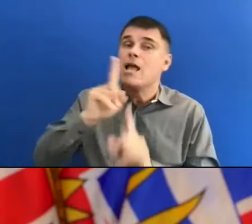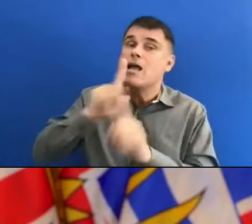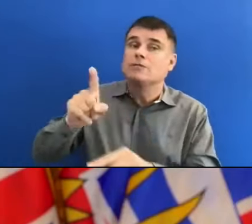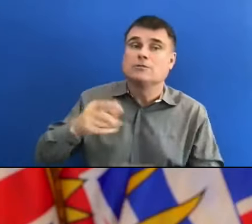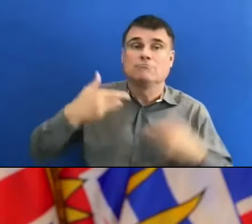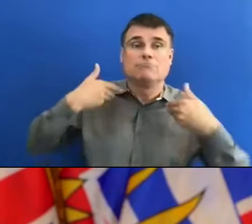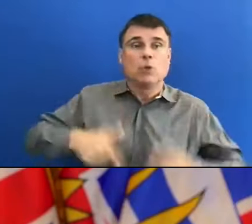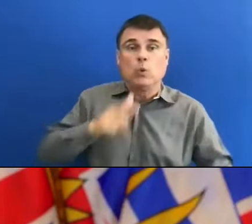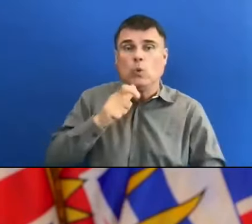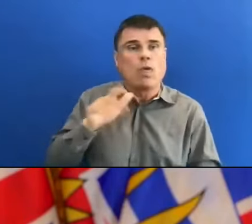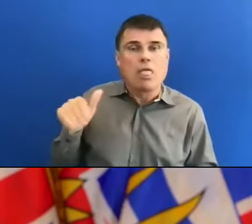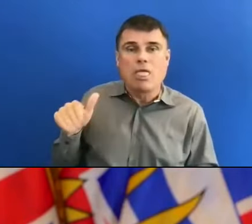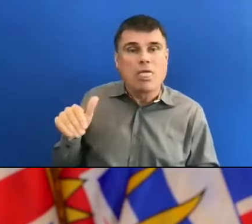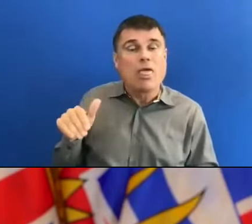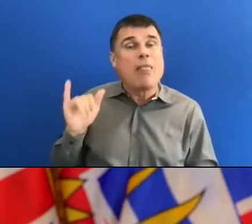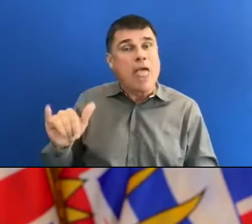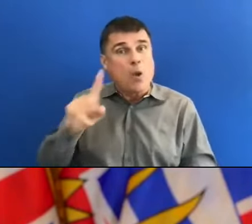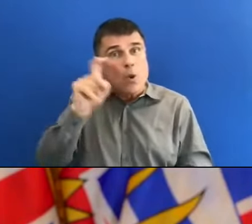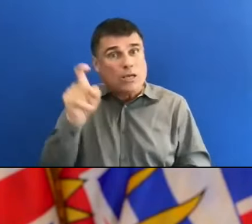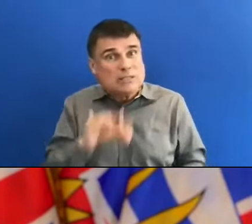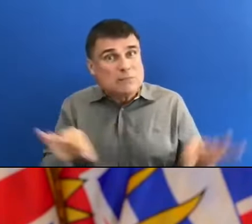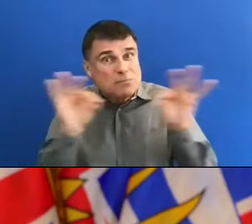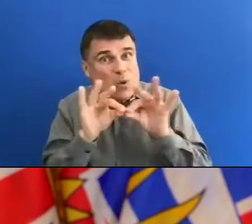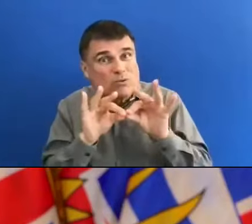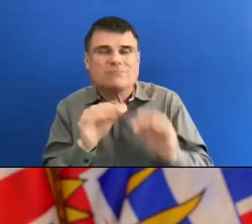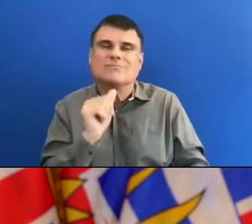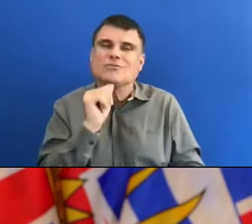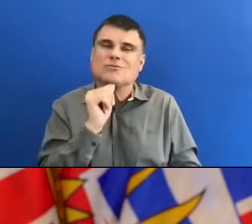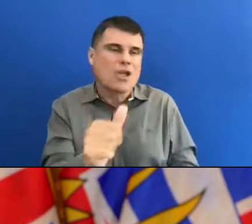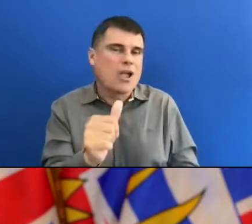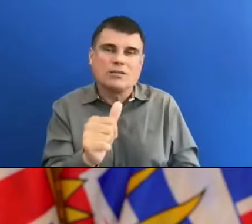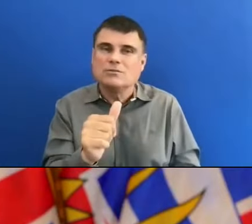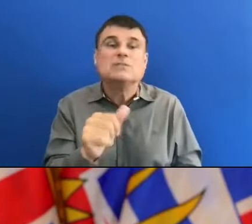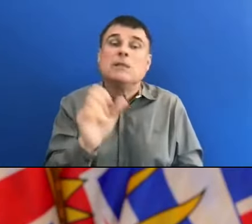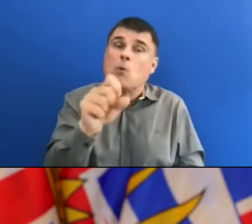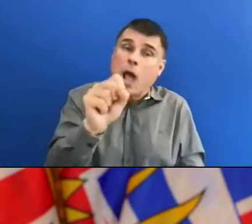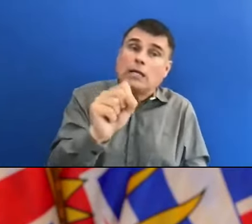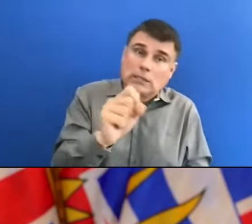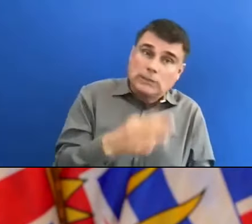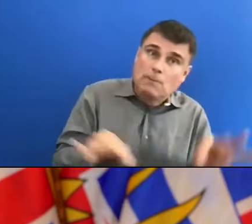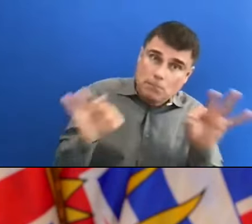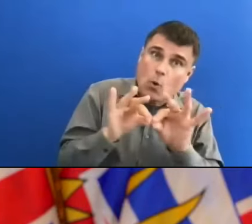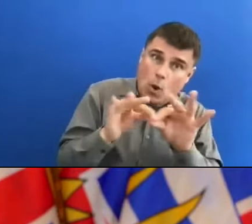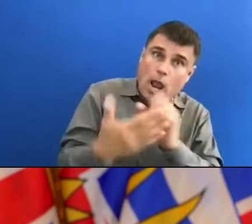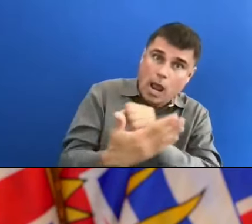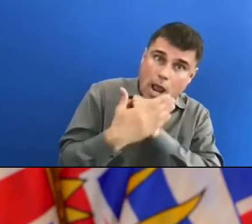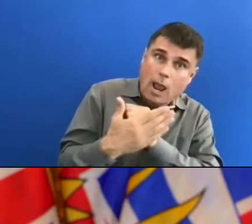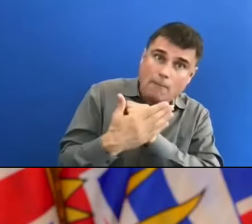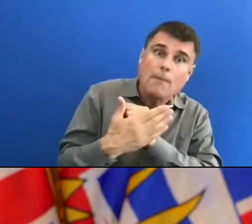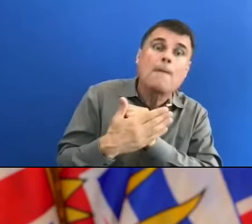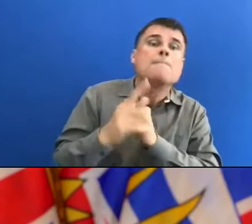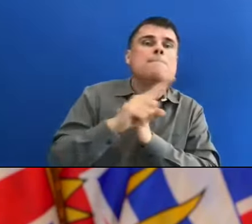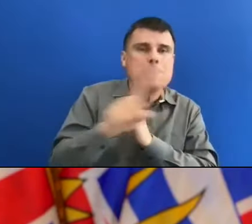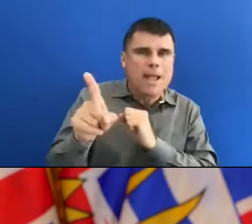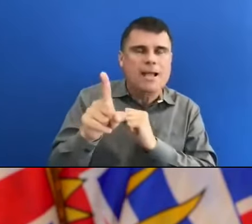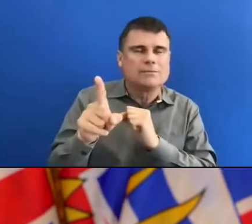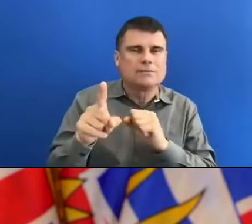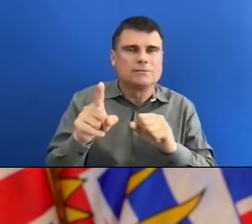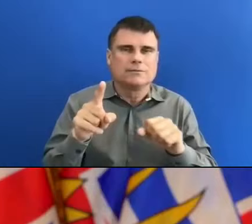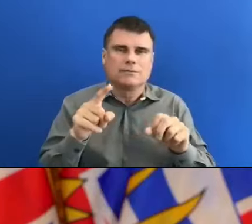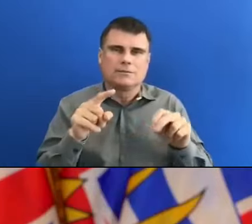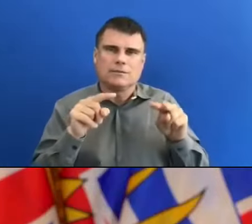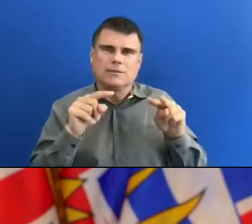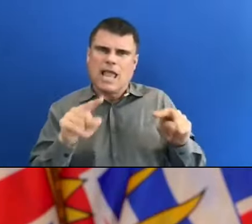to the pandemic. They are absolutely important in helping to understand the inequities and the impacts on communities. And we have